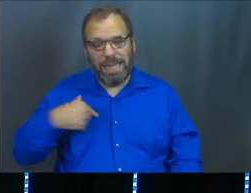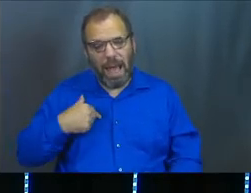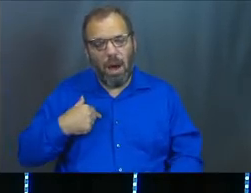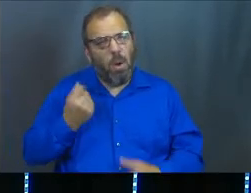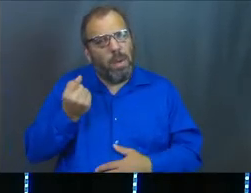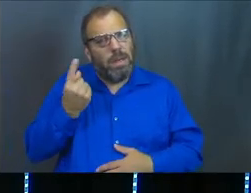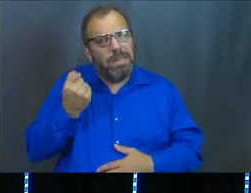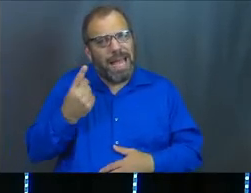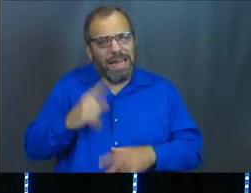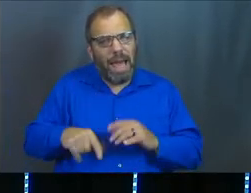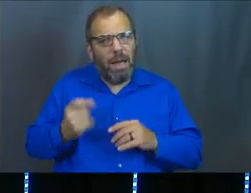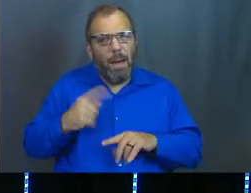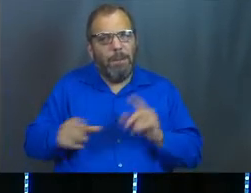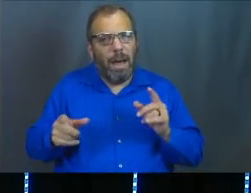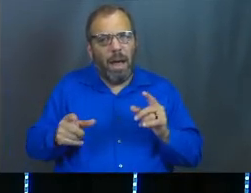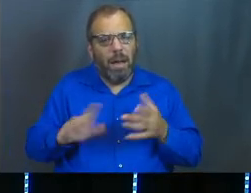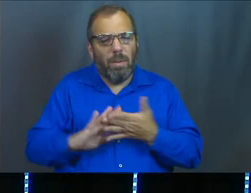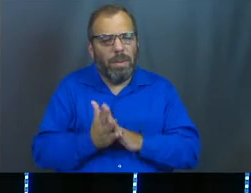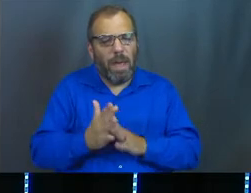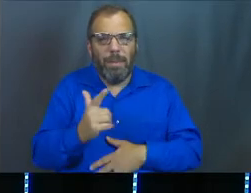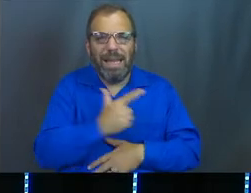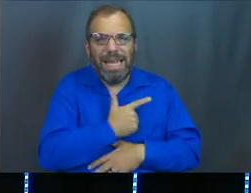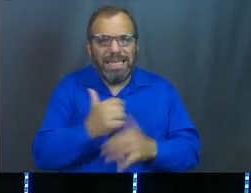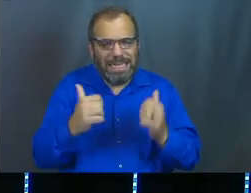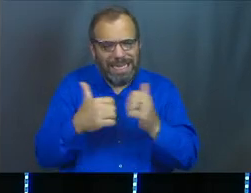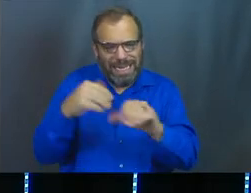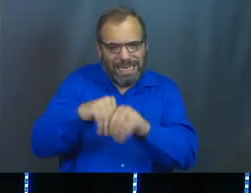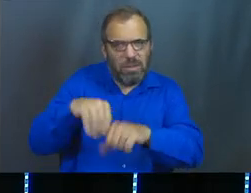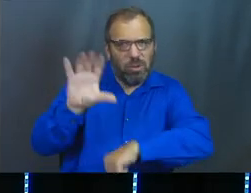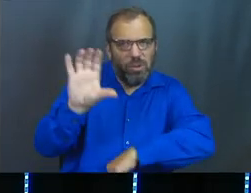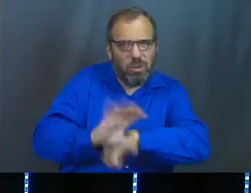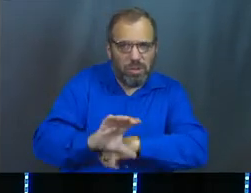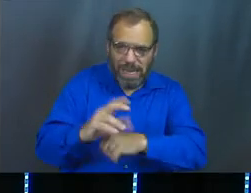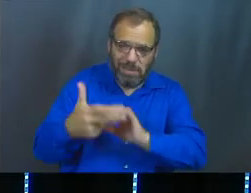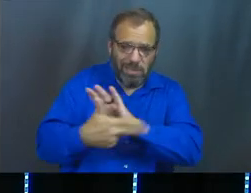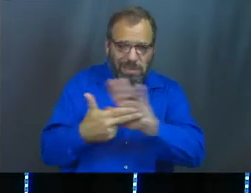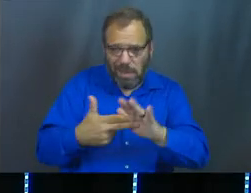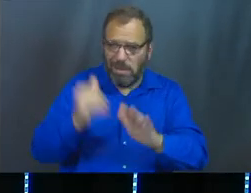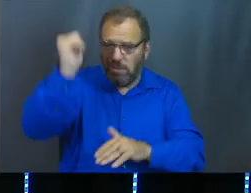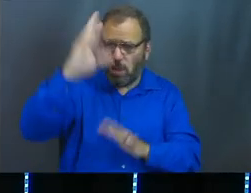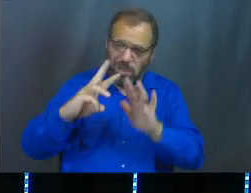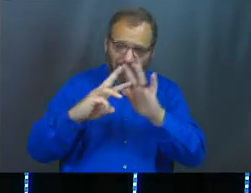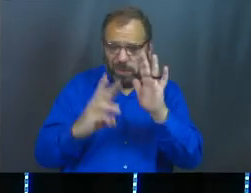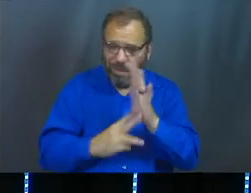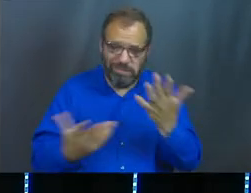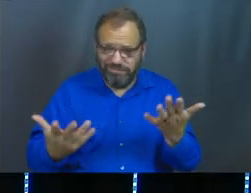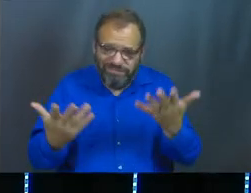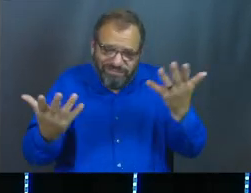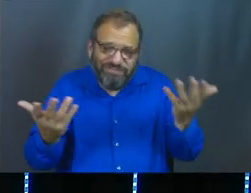we understand it. But sometimes we just get clumsy in the church. And sometimes it's a,